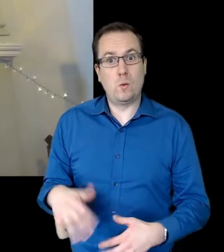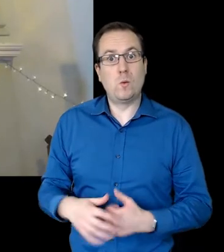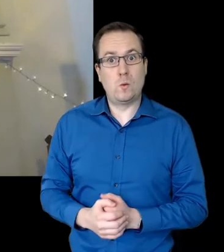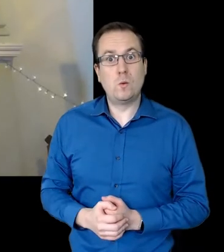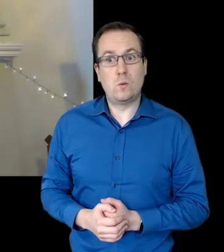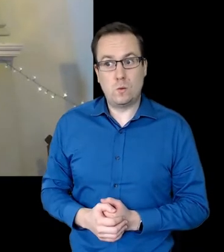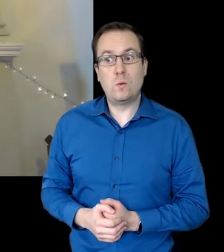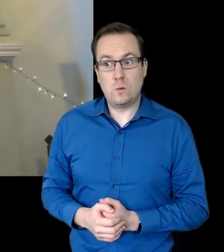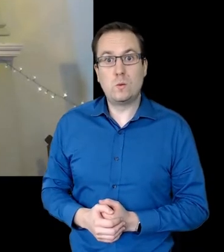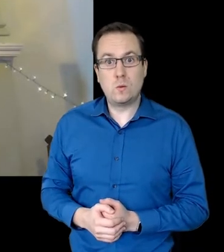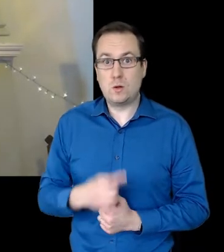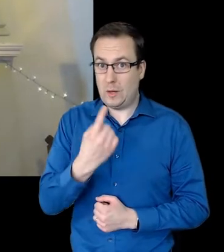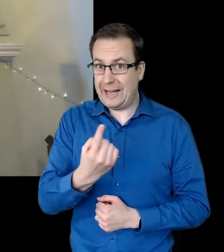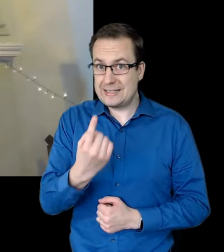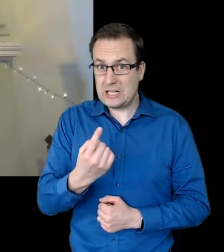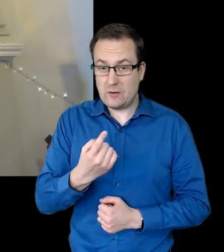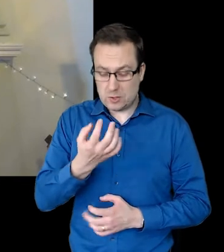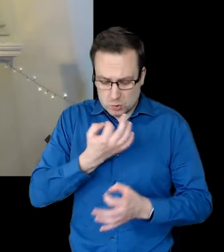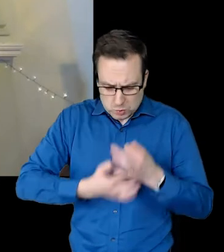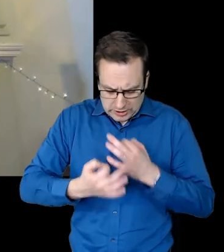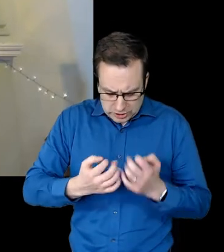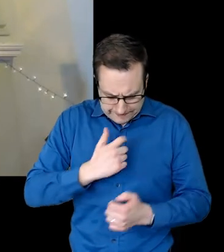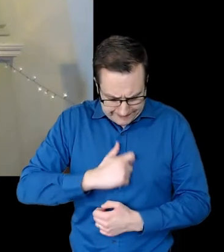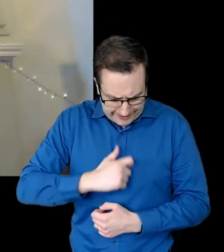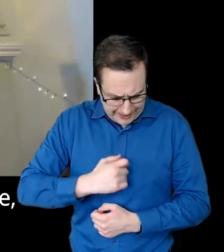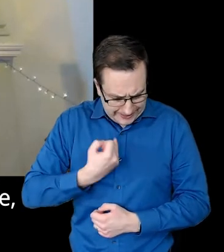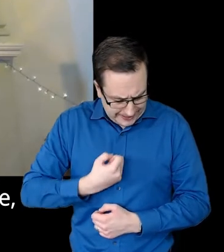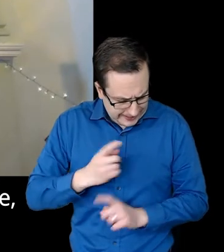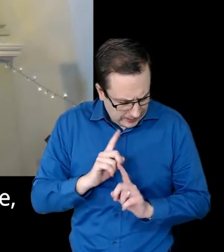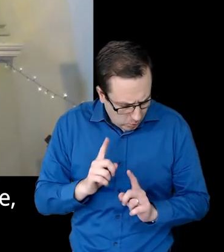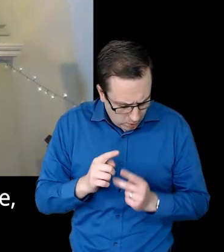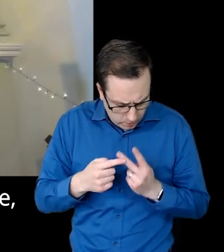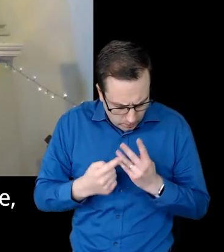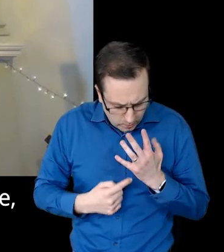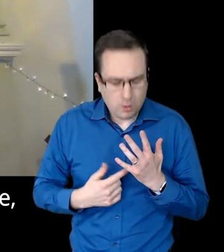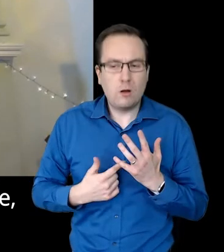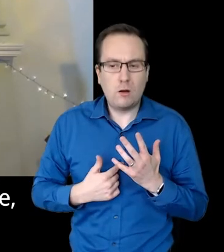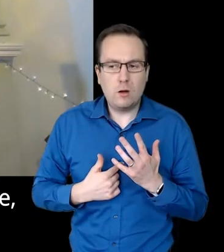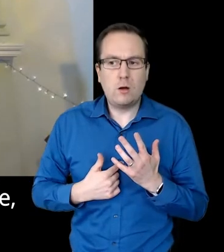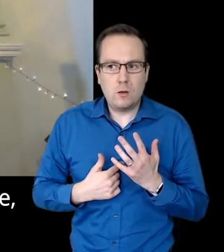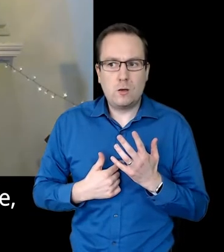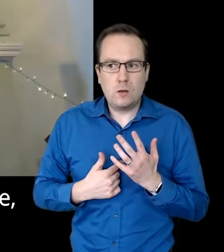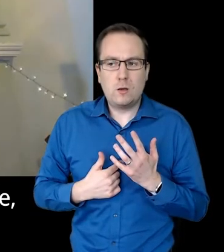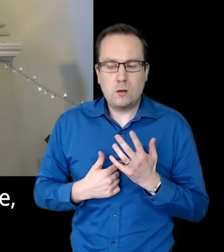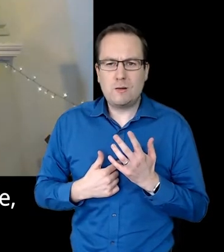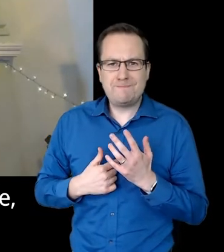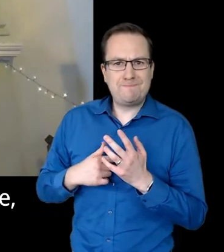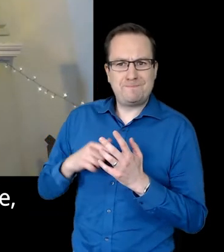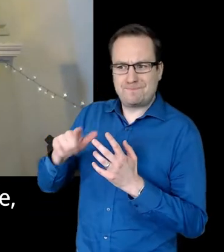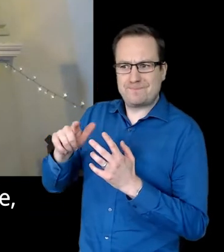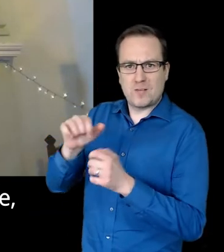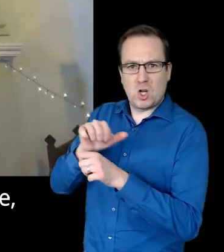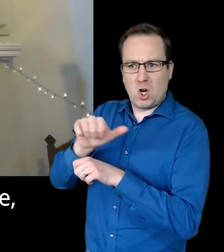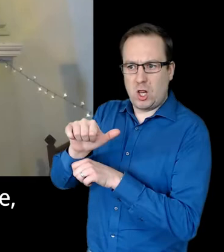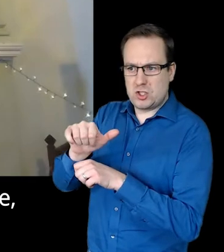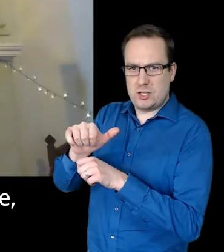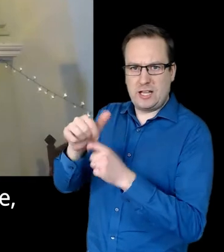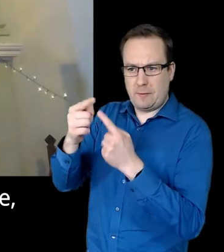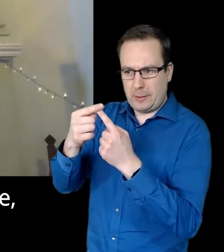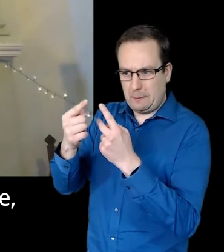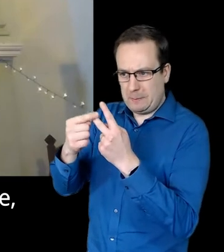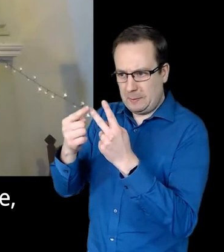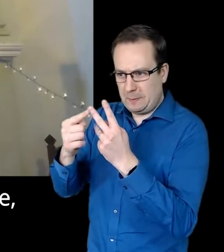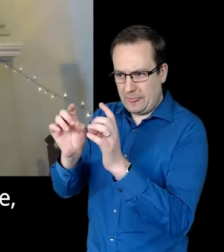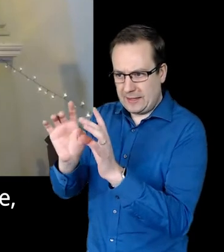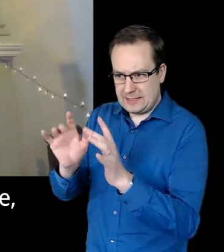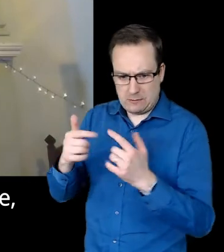process of questioning our identity. And claiming a new identity. Which defies the dominant norms of culture. Society.